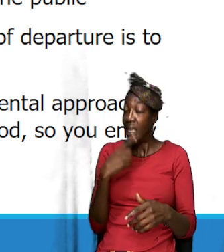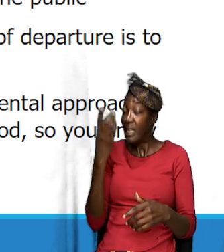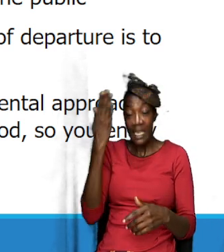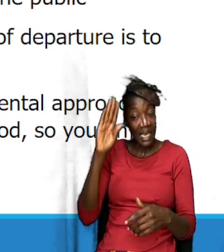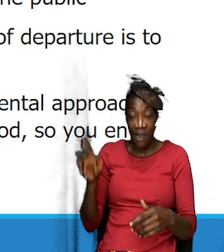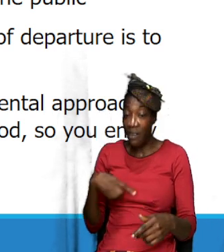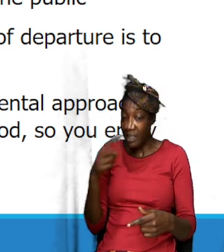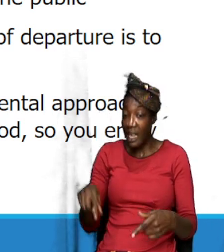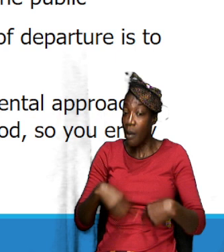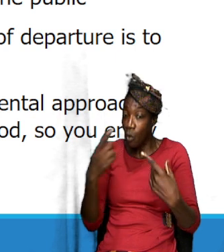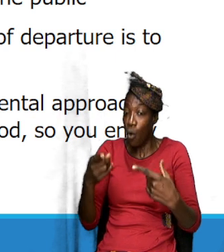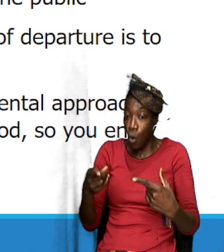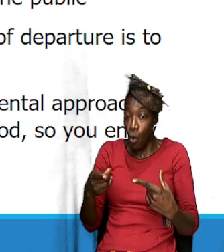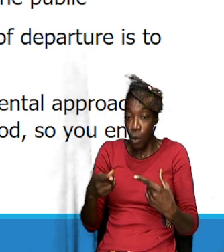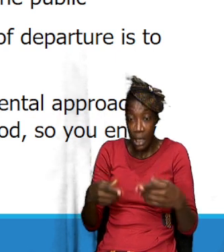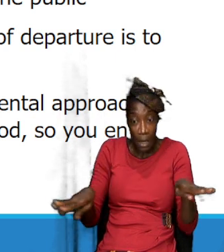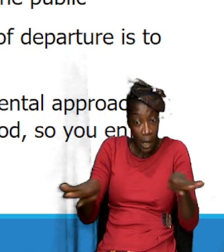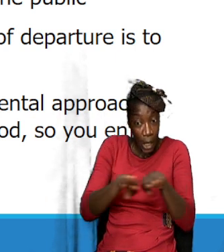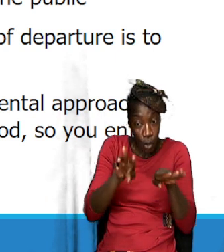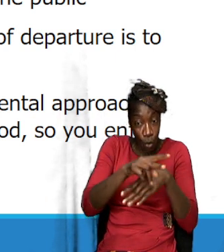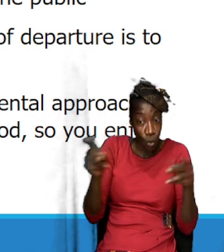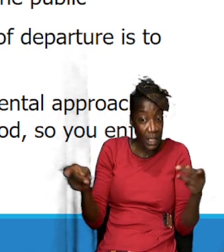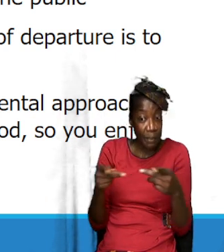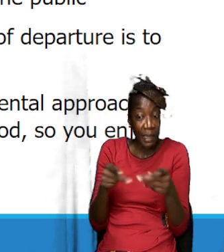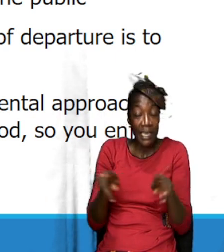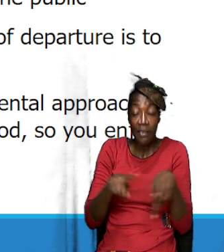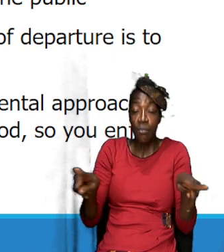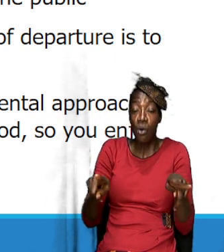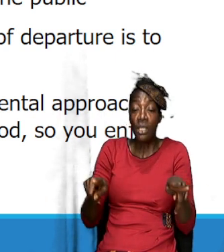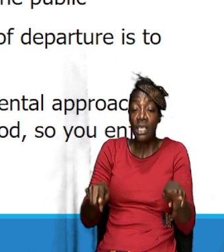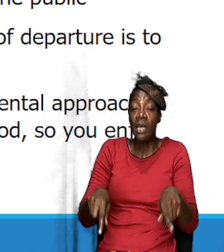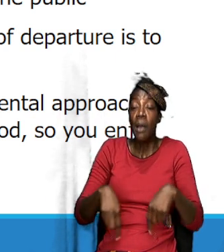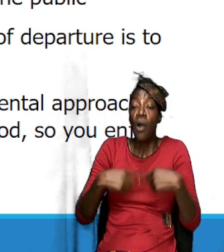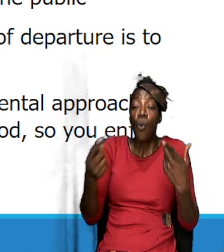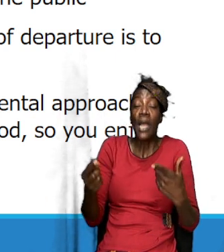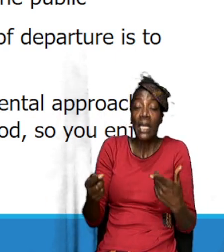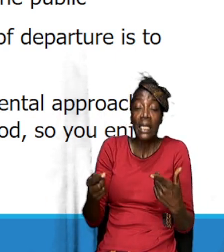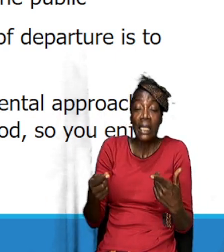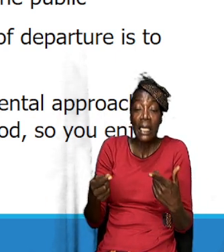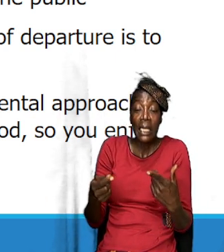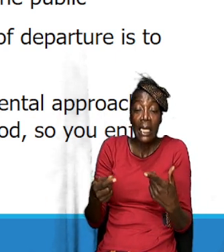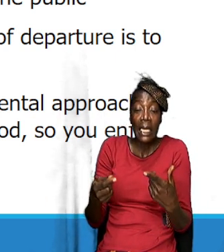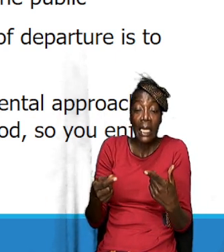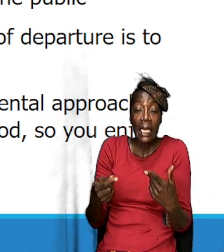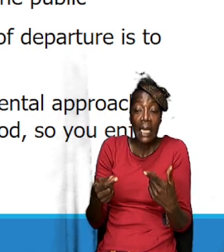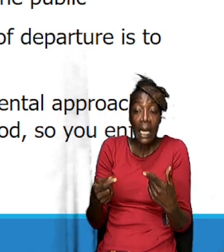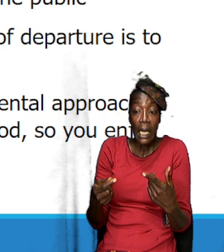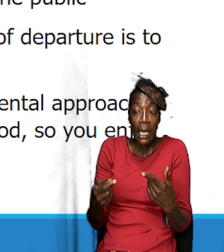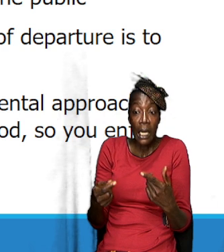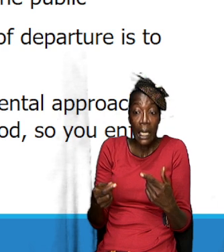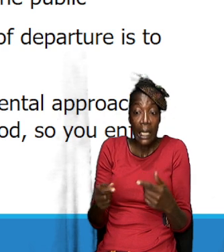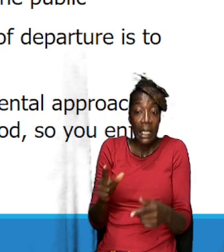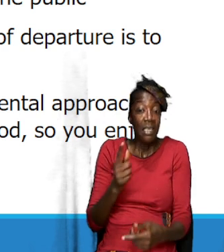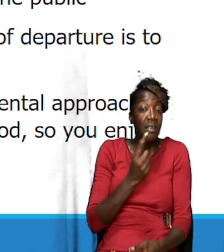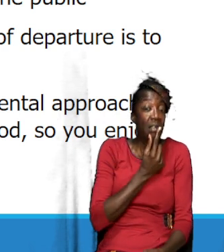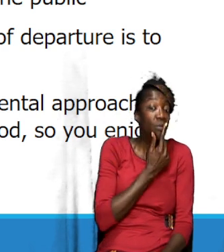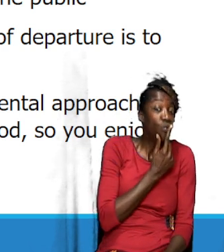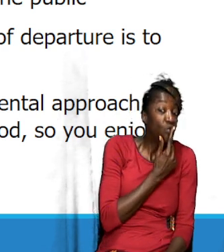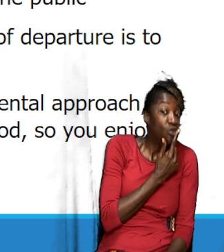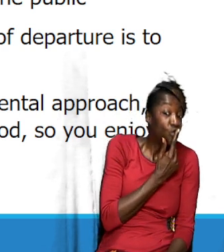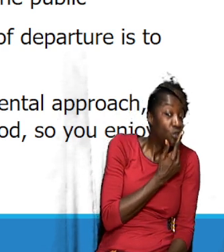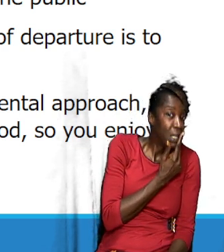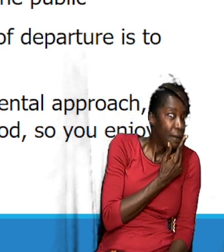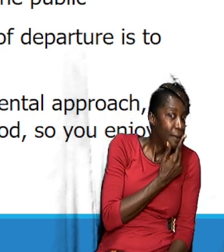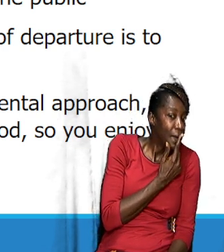a closet, but the Bible says that he went in a solitary place. Often the scripture says that, that he